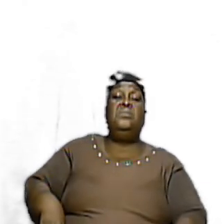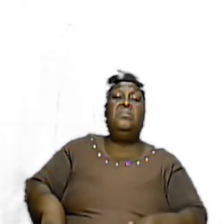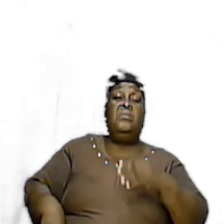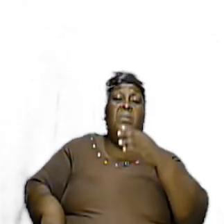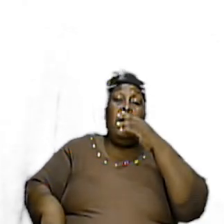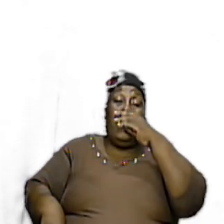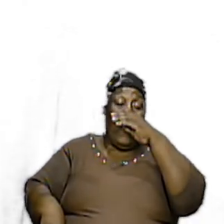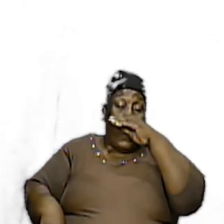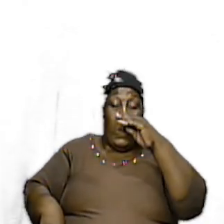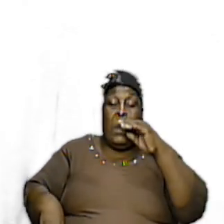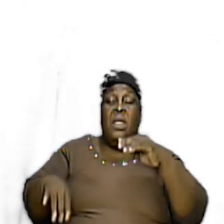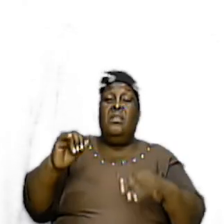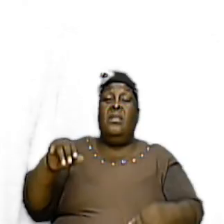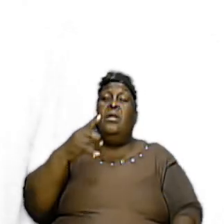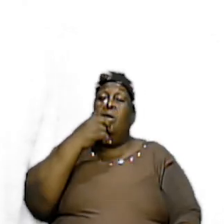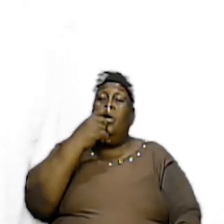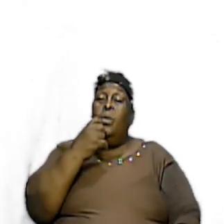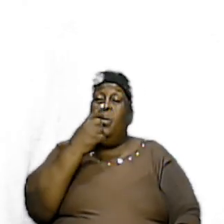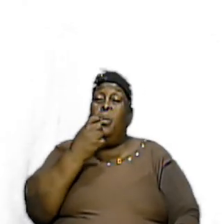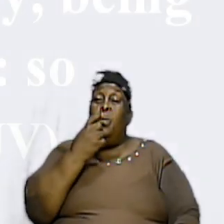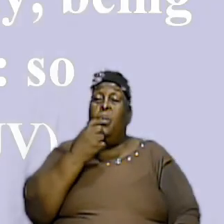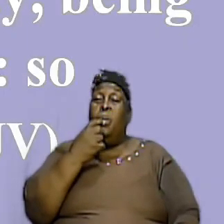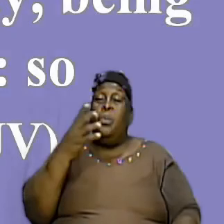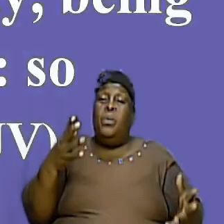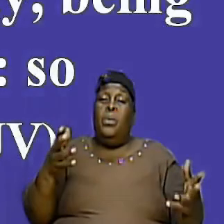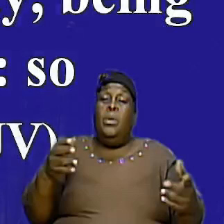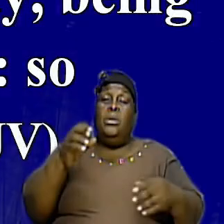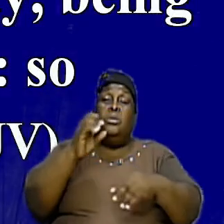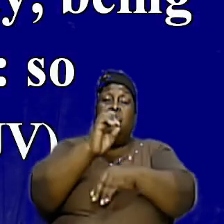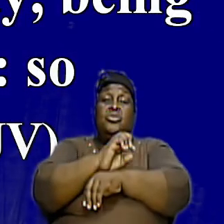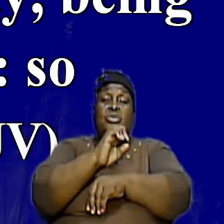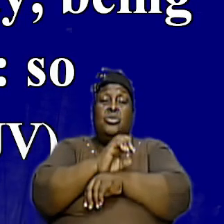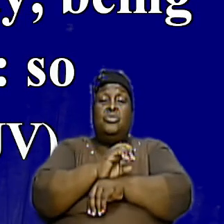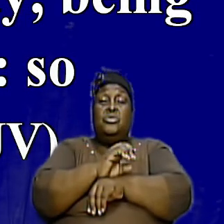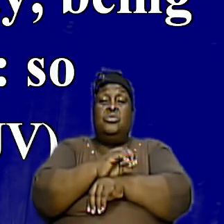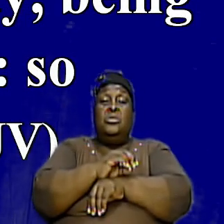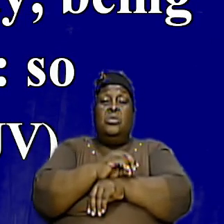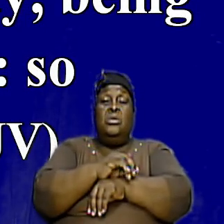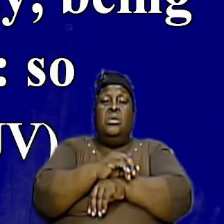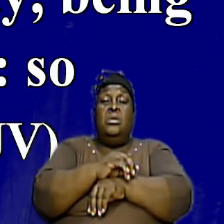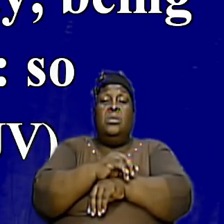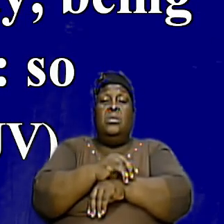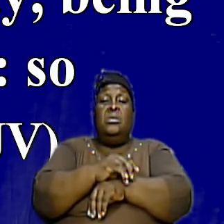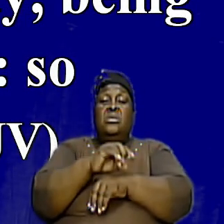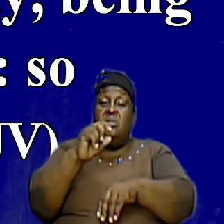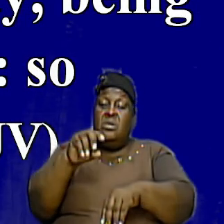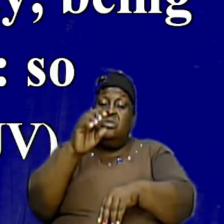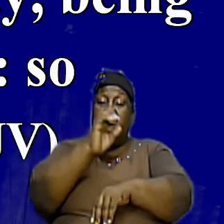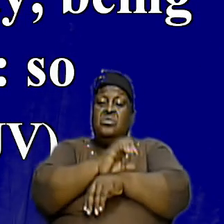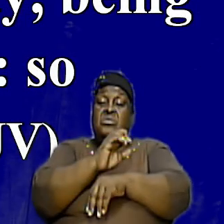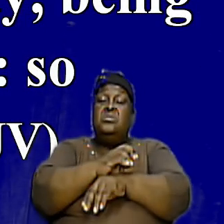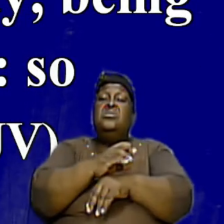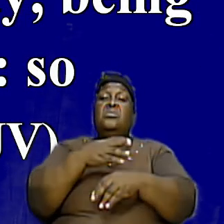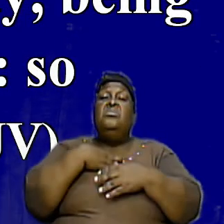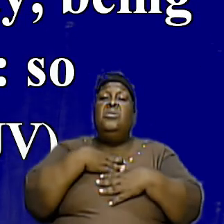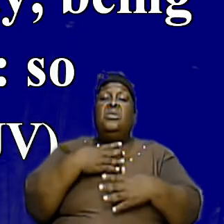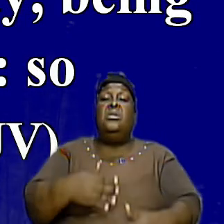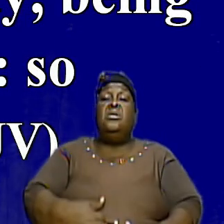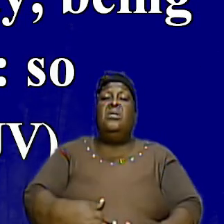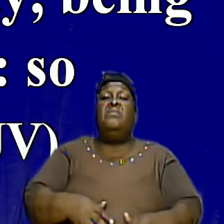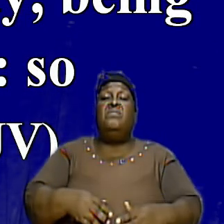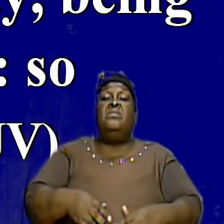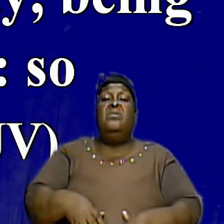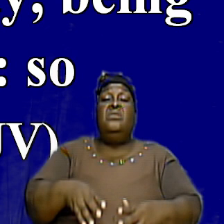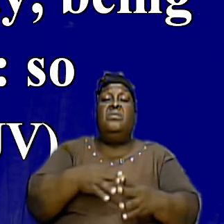That's who Or what the Church is This church Is the Body Of Christ And the Body